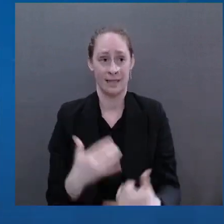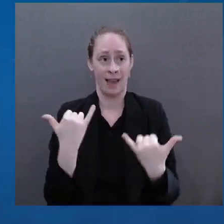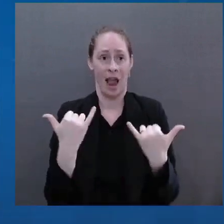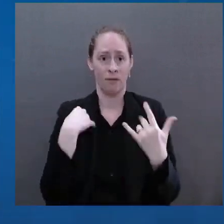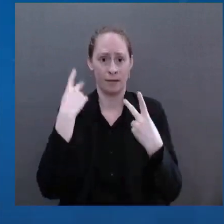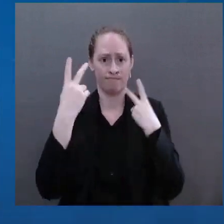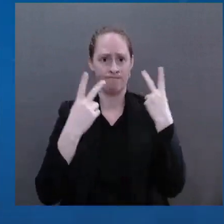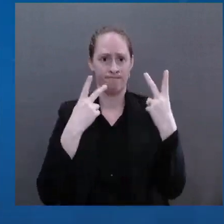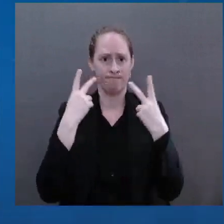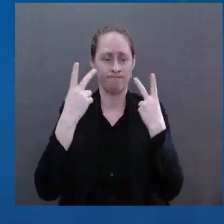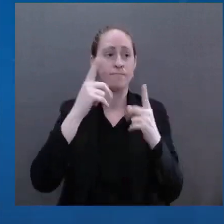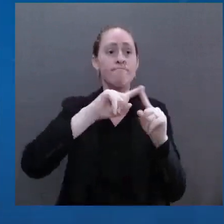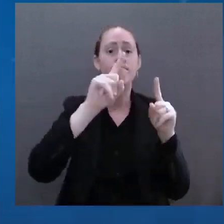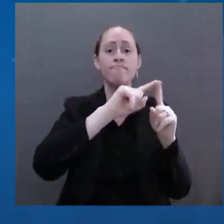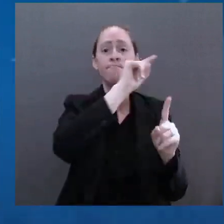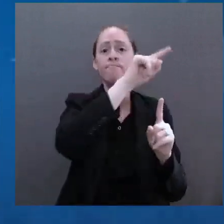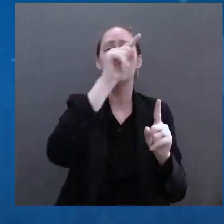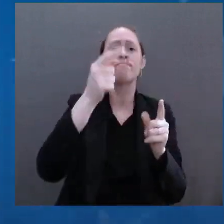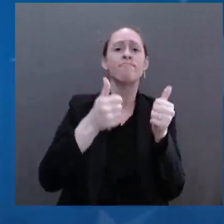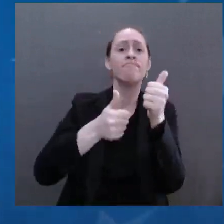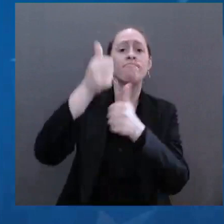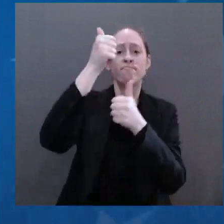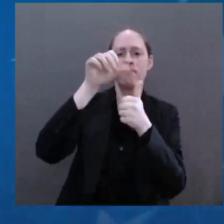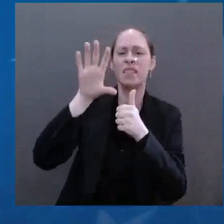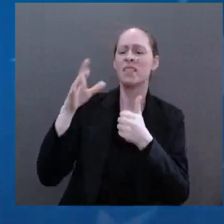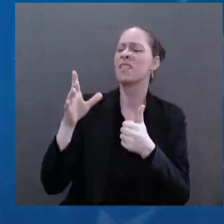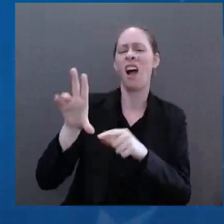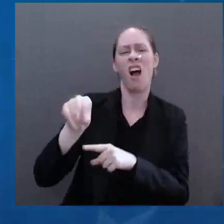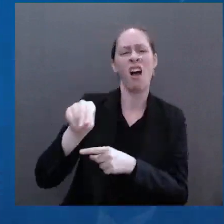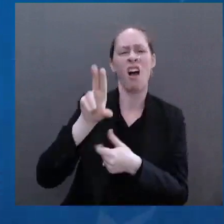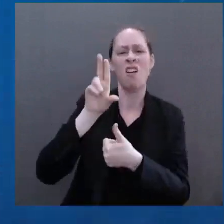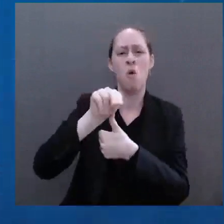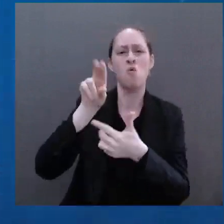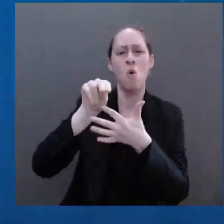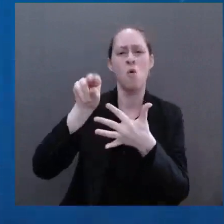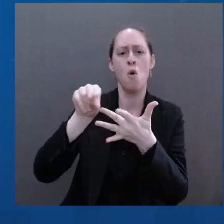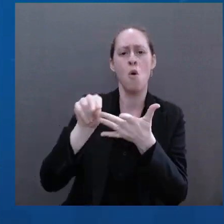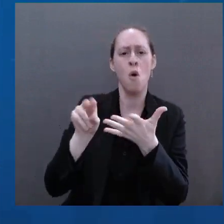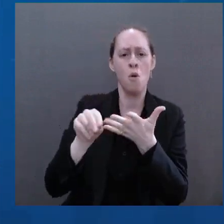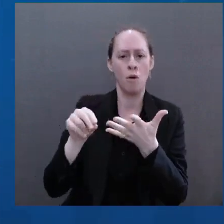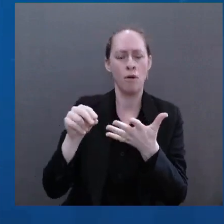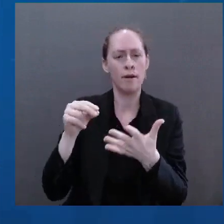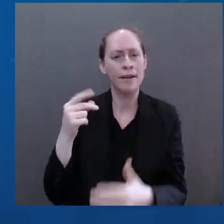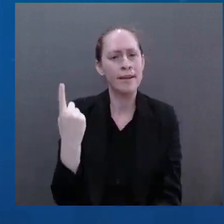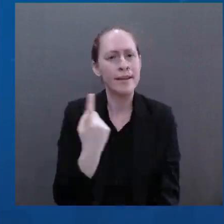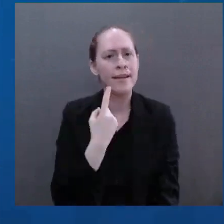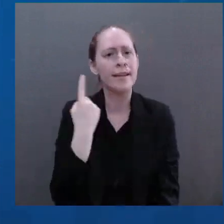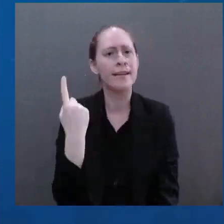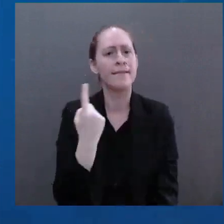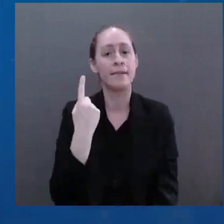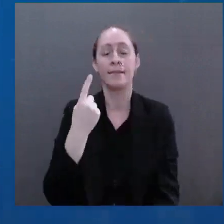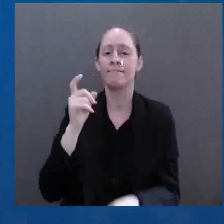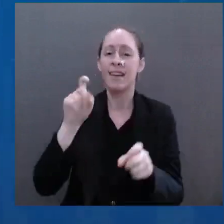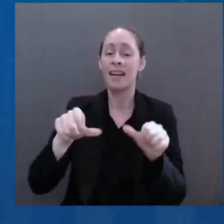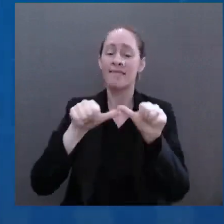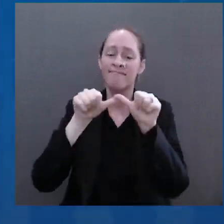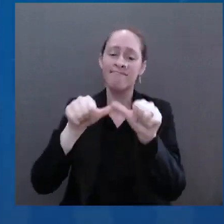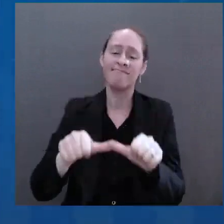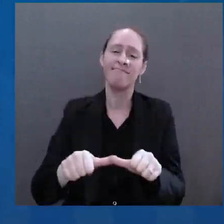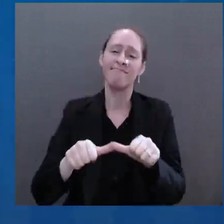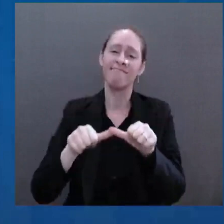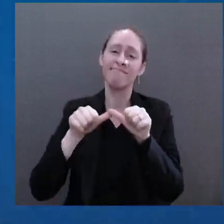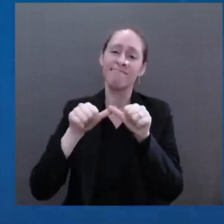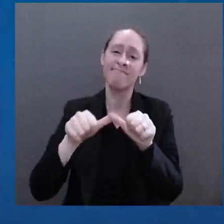defeat democracy's moral foes. That's the way of the world. For the world is imperfect, as we know,